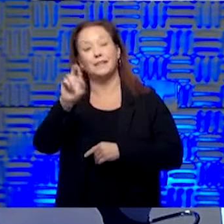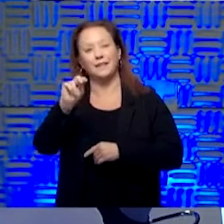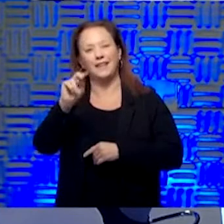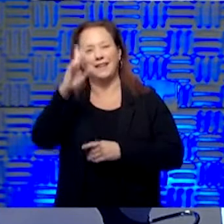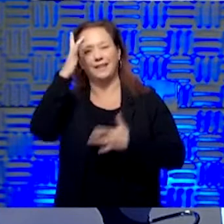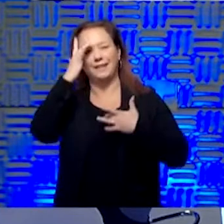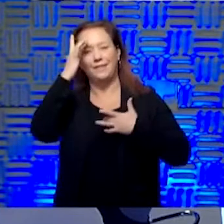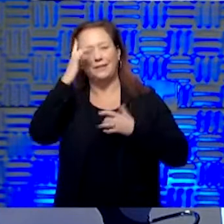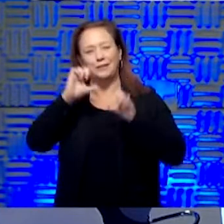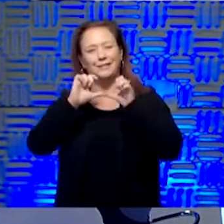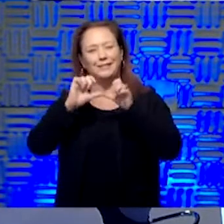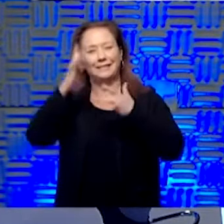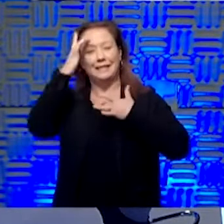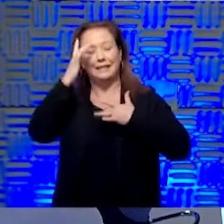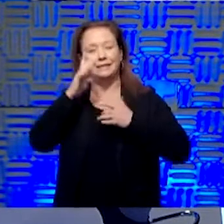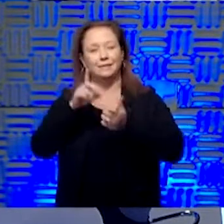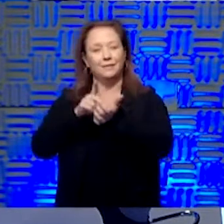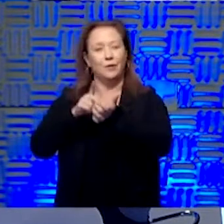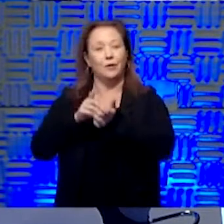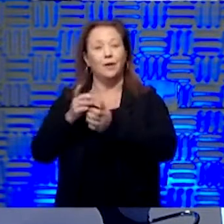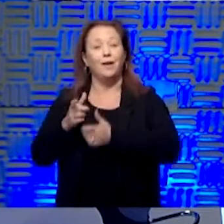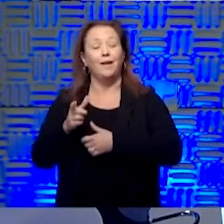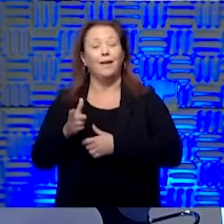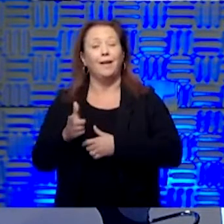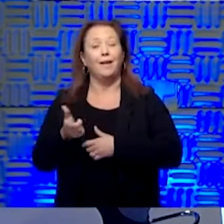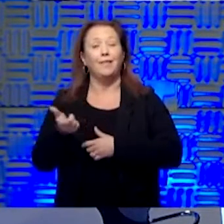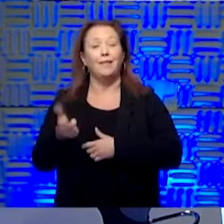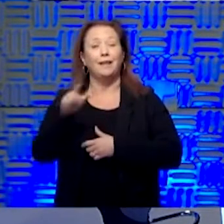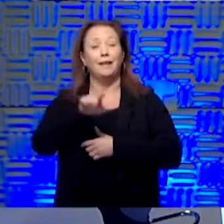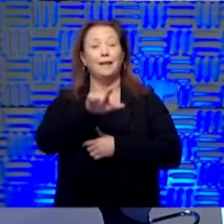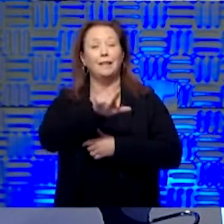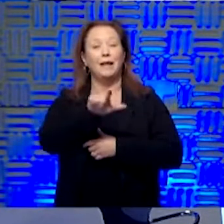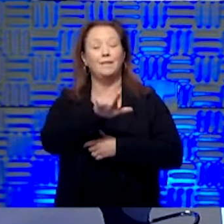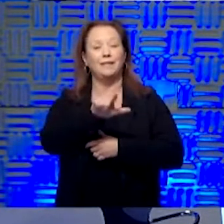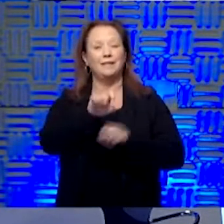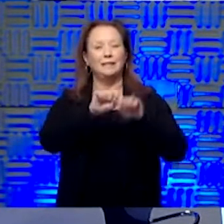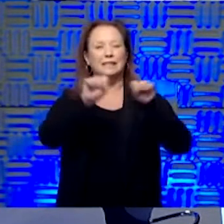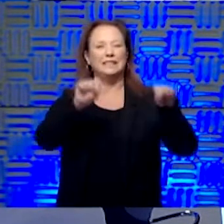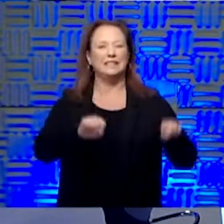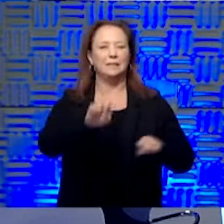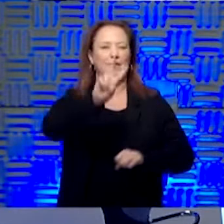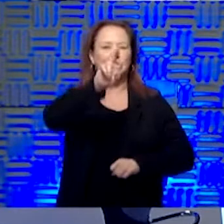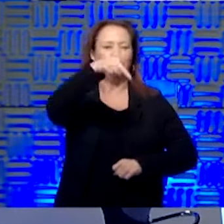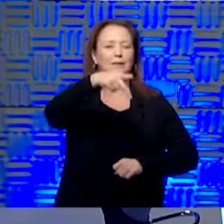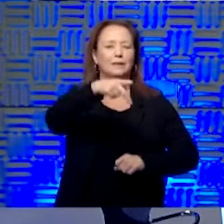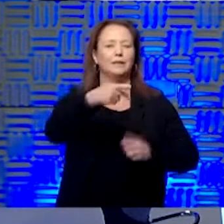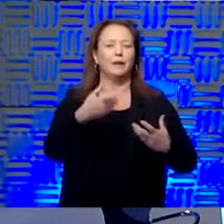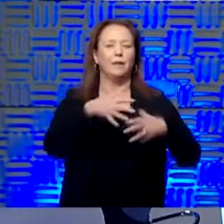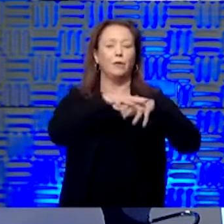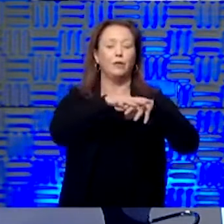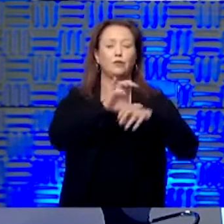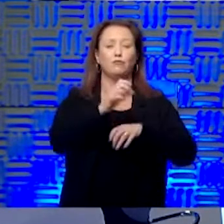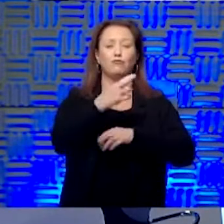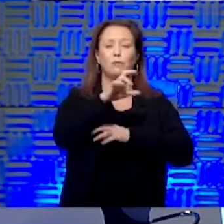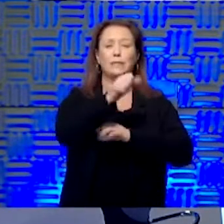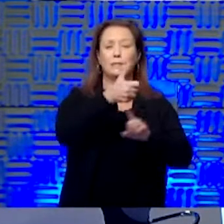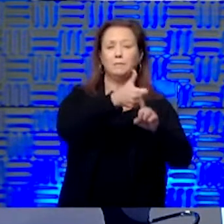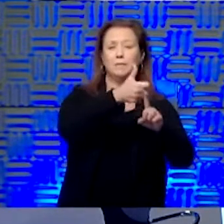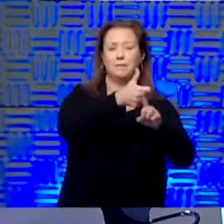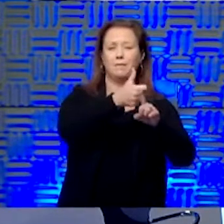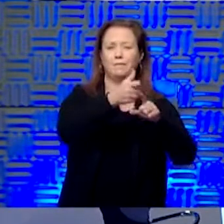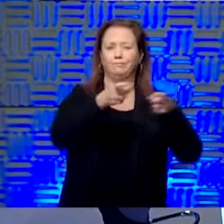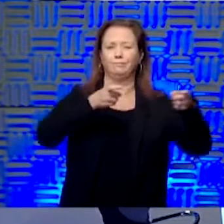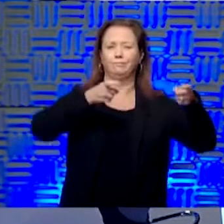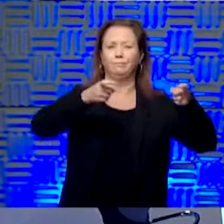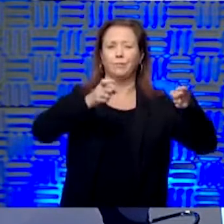Infectious Disease. And on my left is our Vice President of System Integration, Chris Wilson. Chris is really in charge of helping us